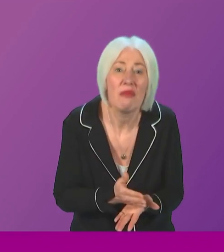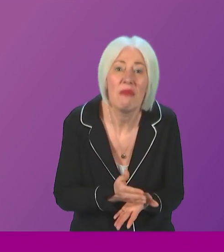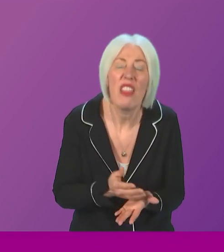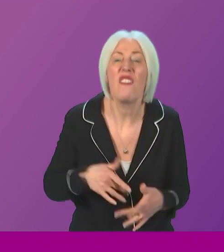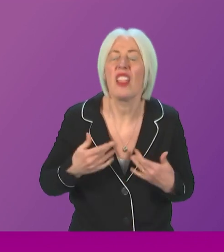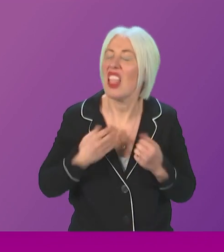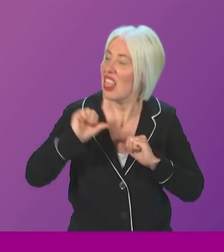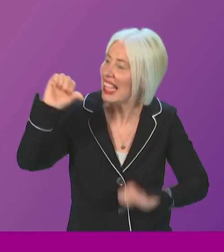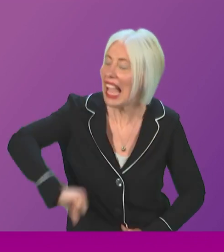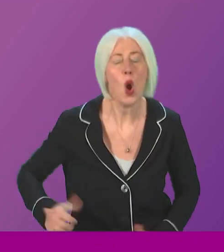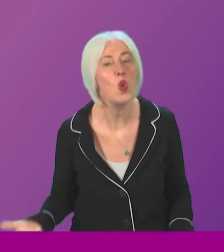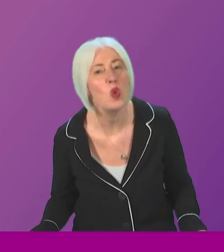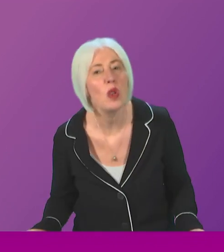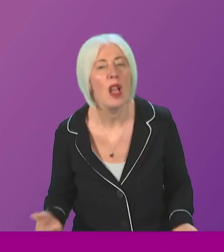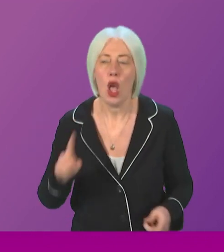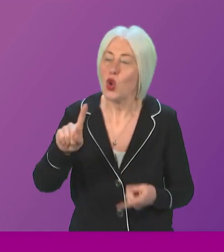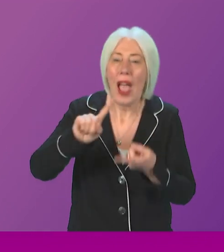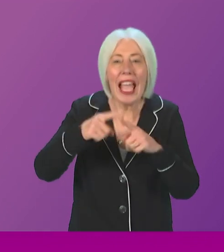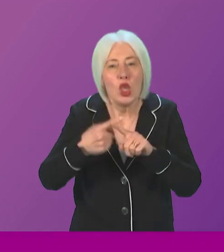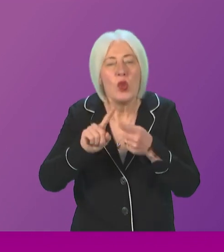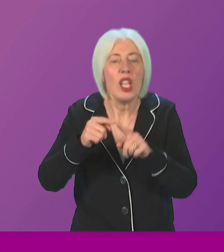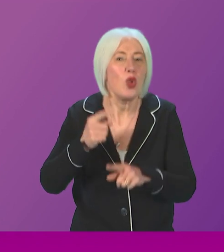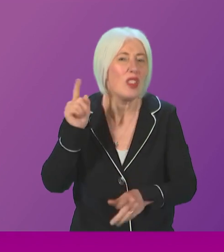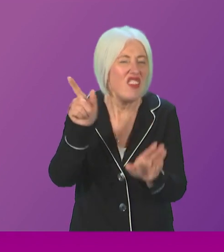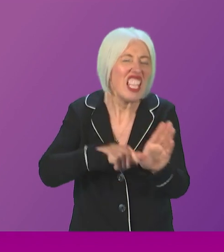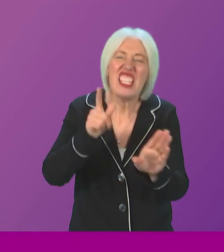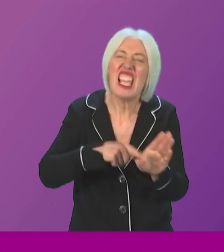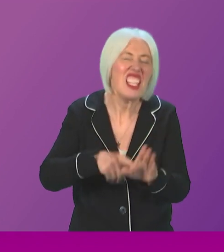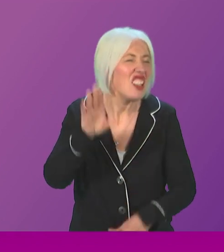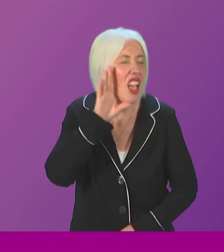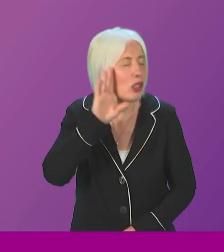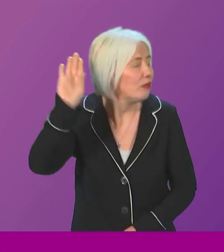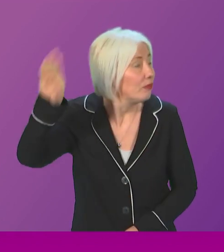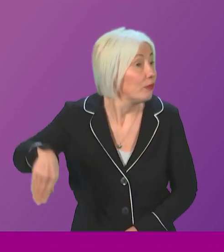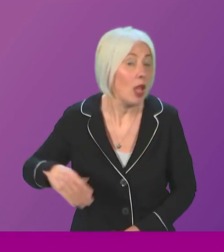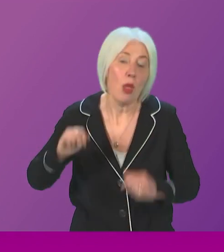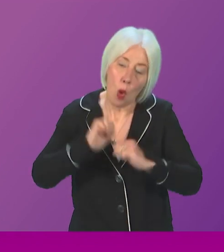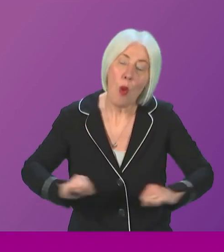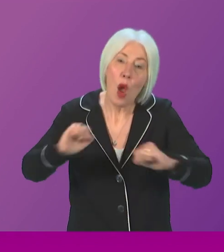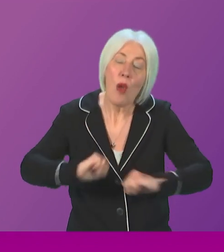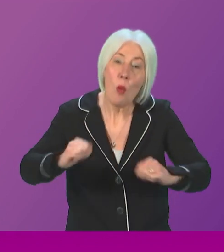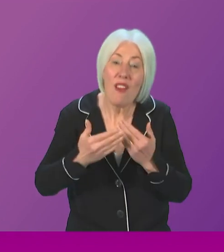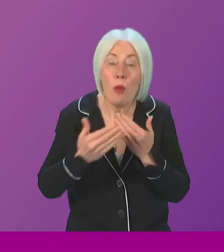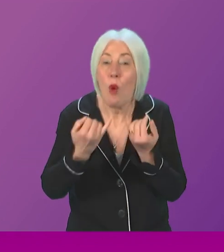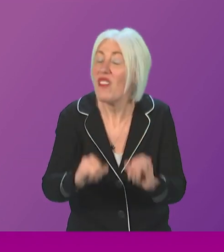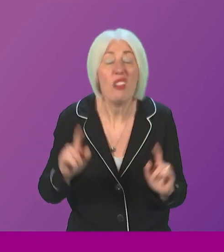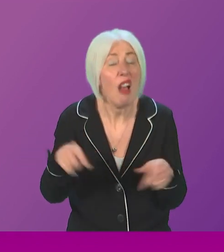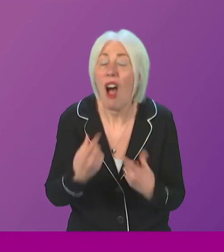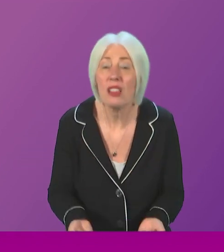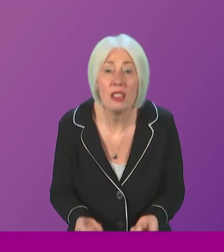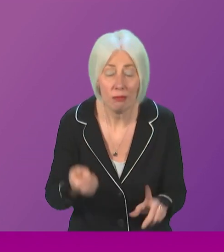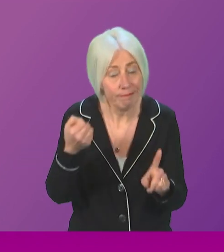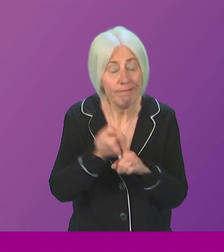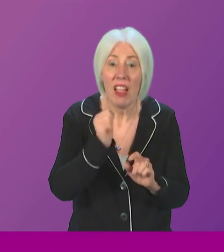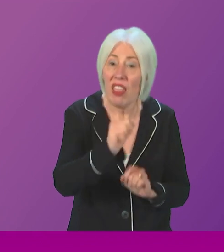let down. And they've heard these excuses for years. And they can't wait more years of government failure. This is impacting the